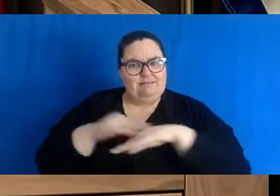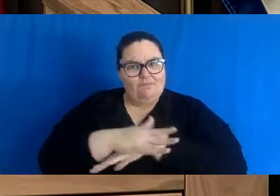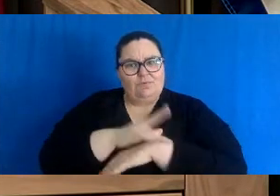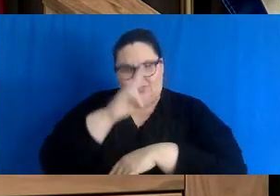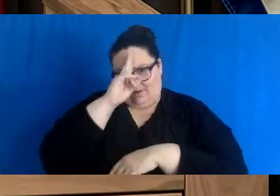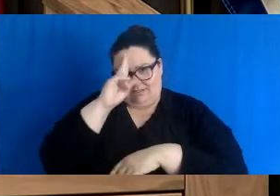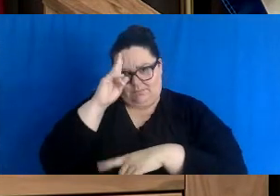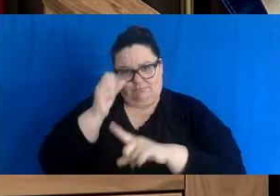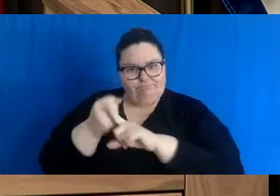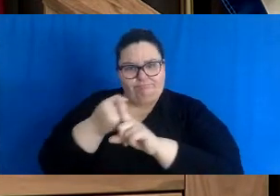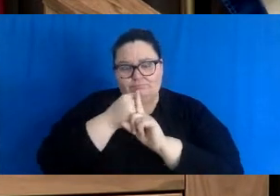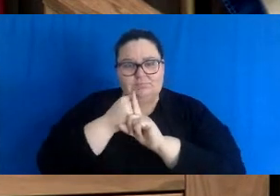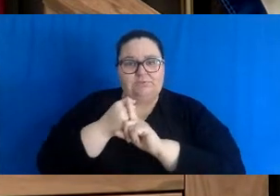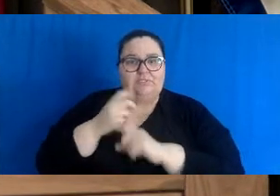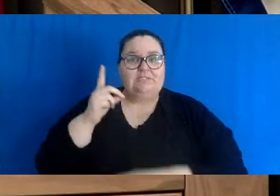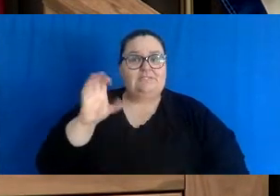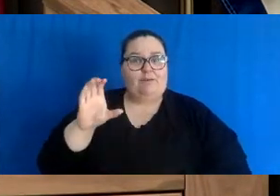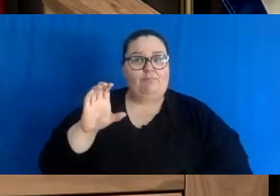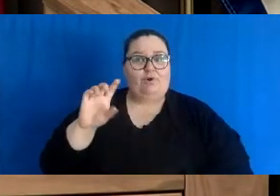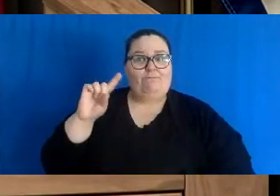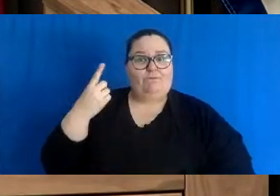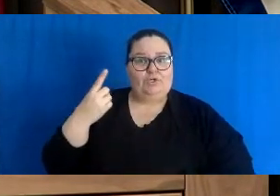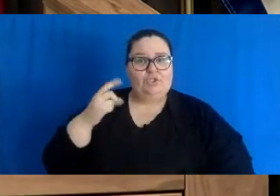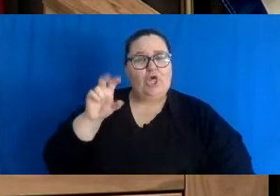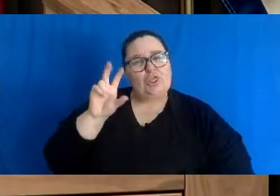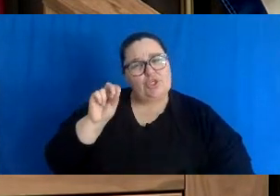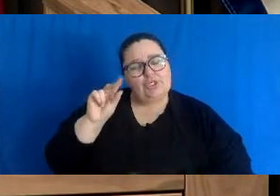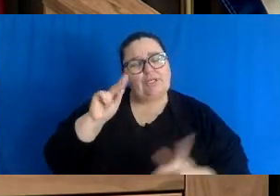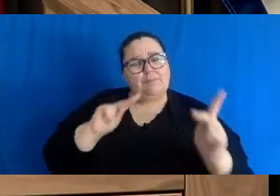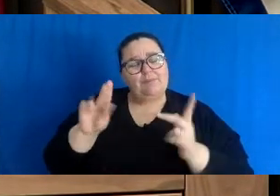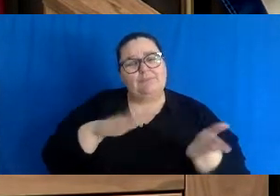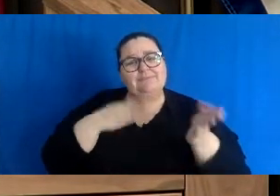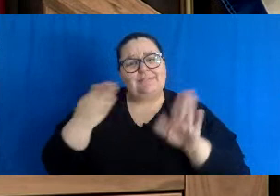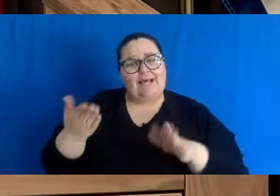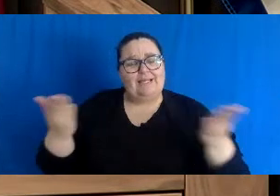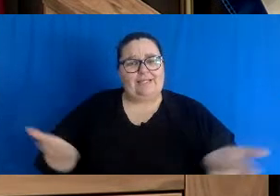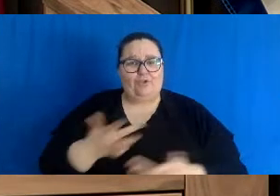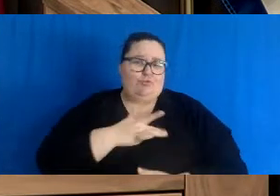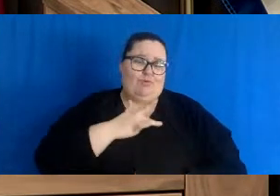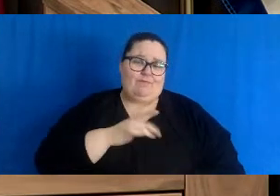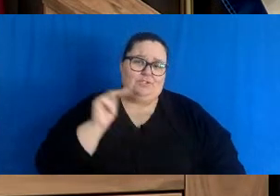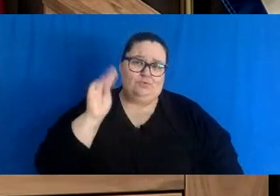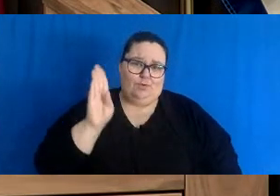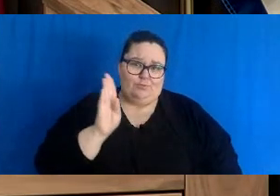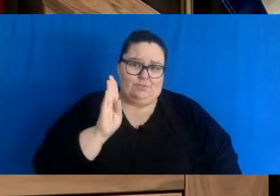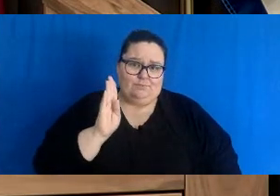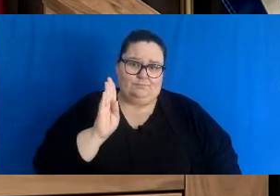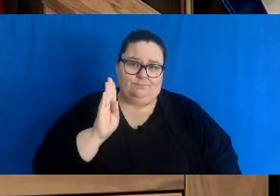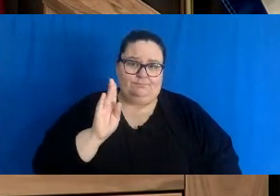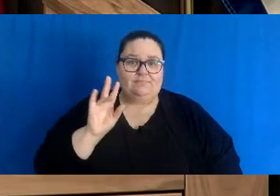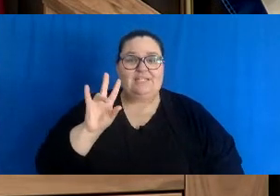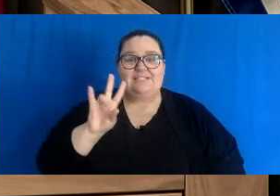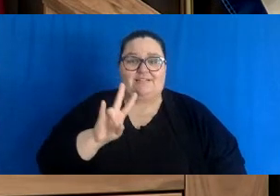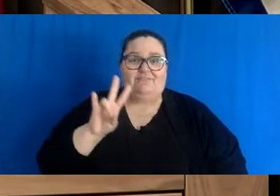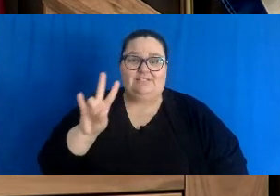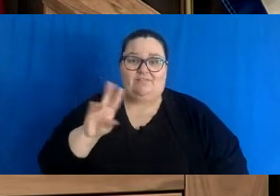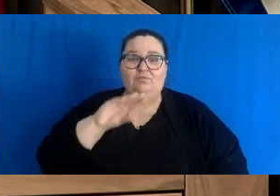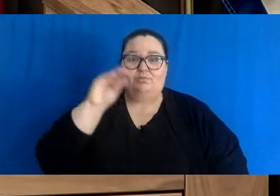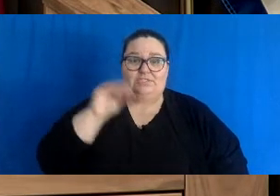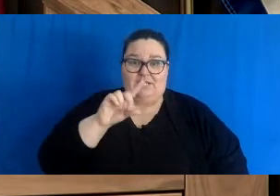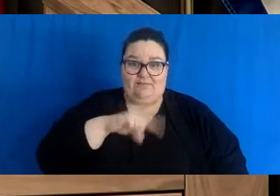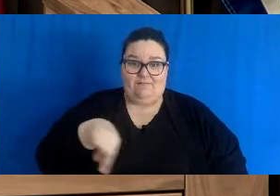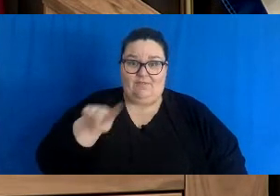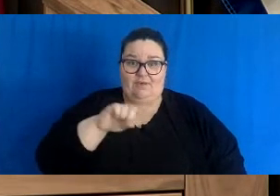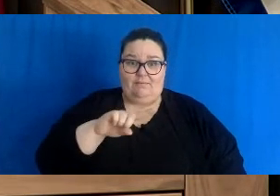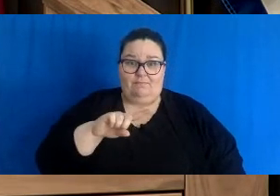1st, we've had 30 people die in New Brunswick. And in that case, 77% have